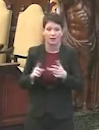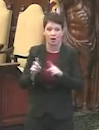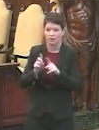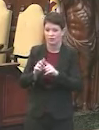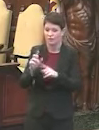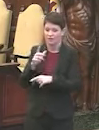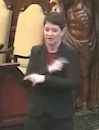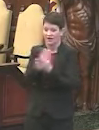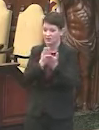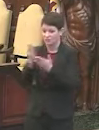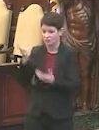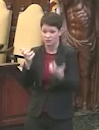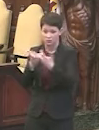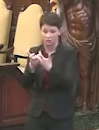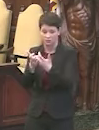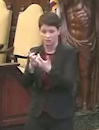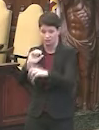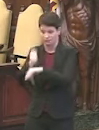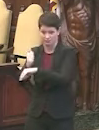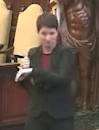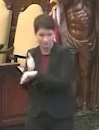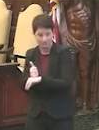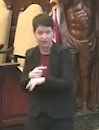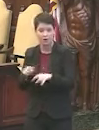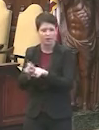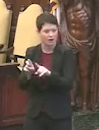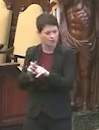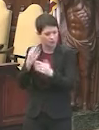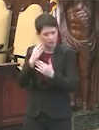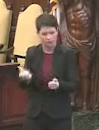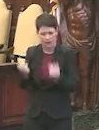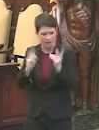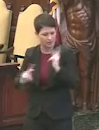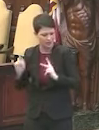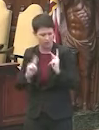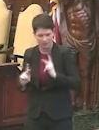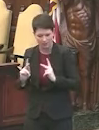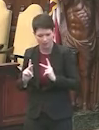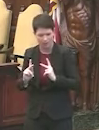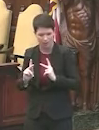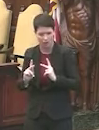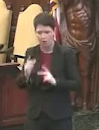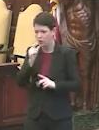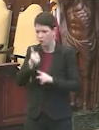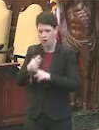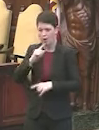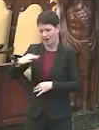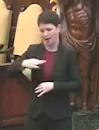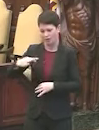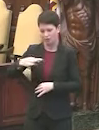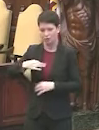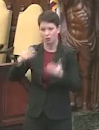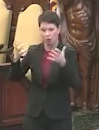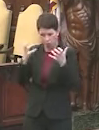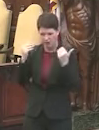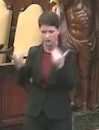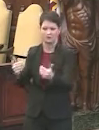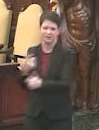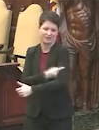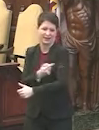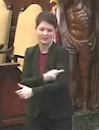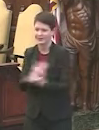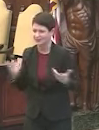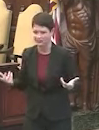vaccine services to match that. And we also don't know how many people amongst those eligible will choose to be vaccinated. It's